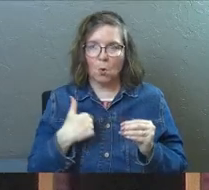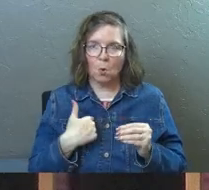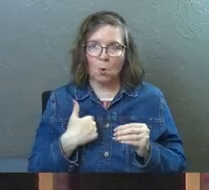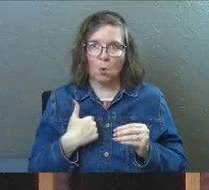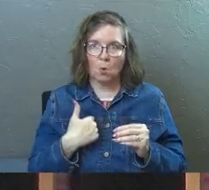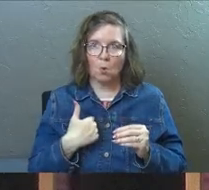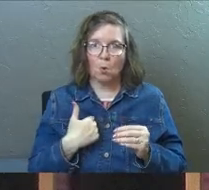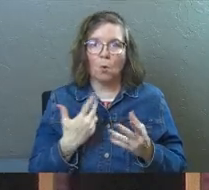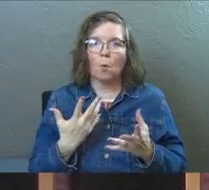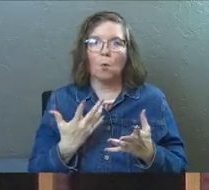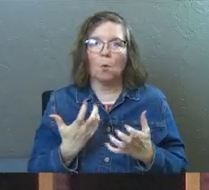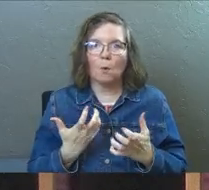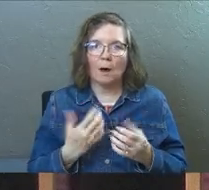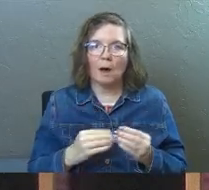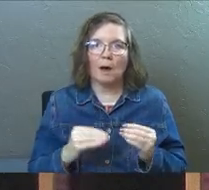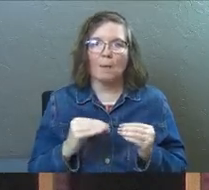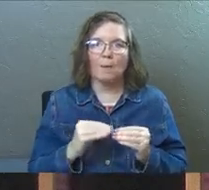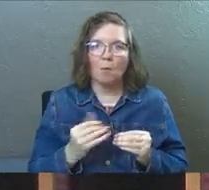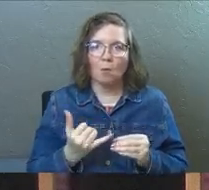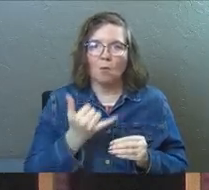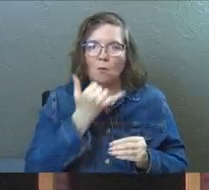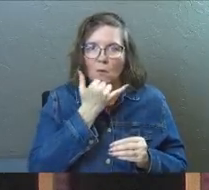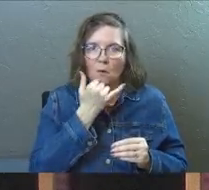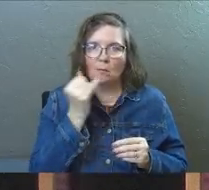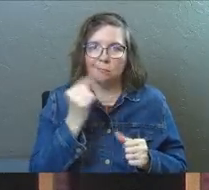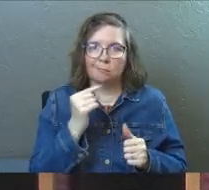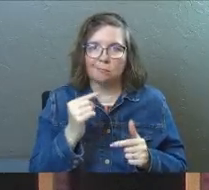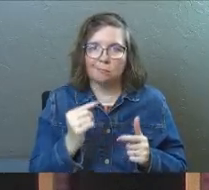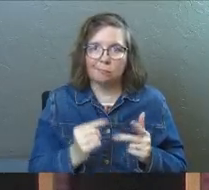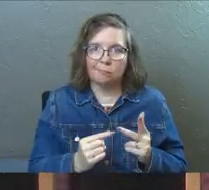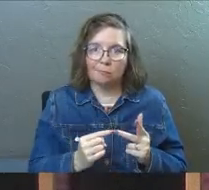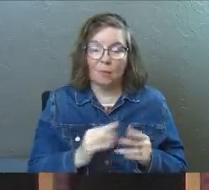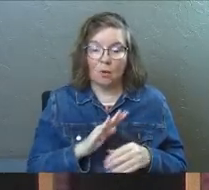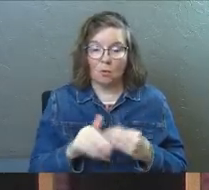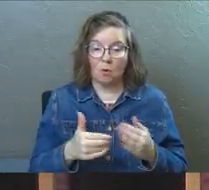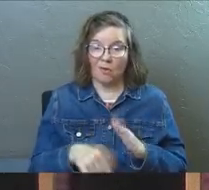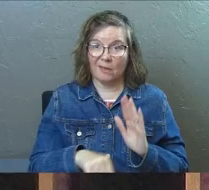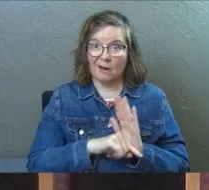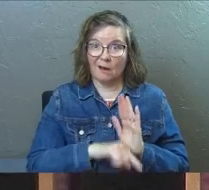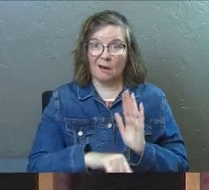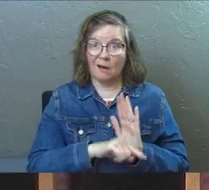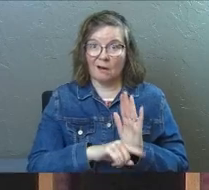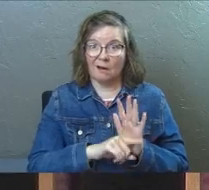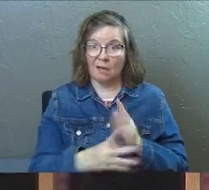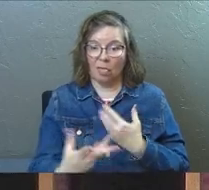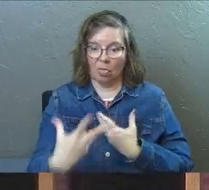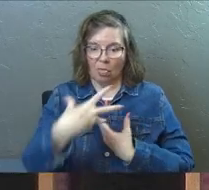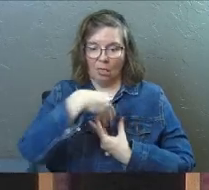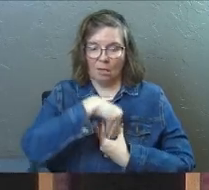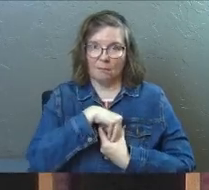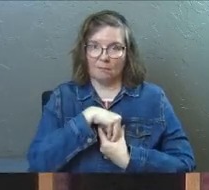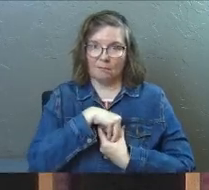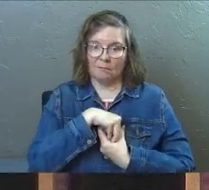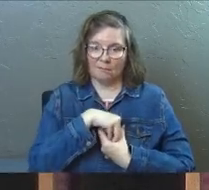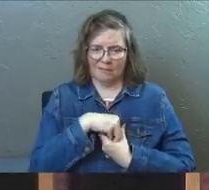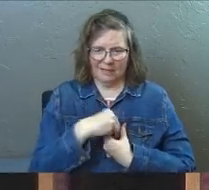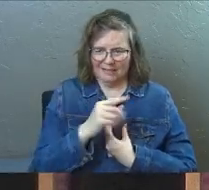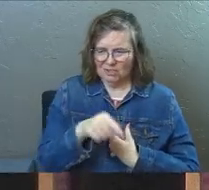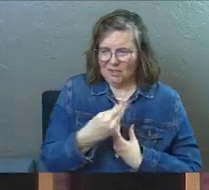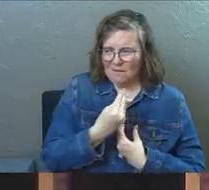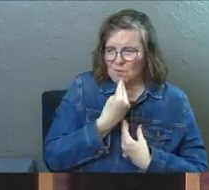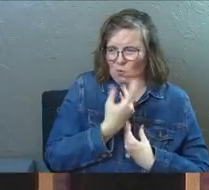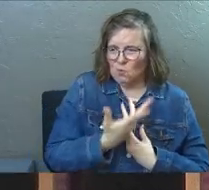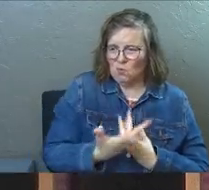want more of the wrong things and all this negativity comes into my life. It's just food.